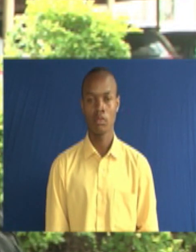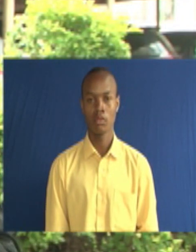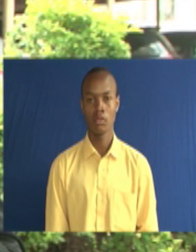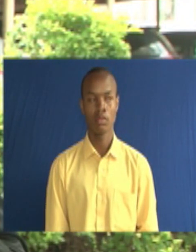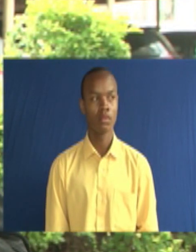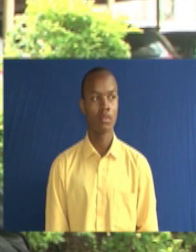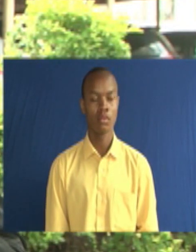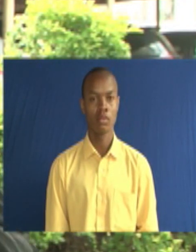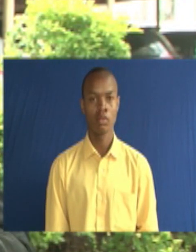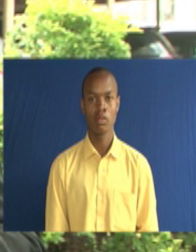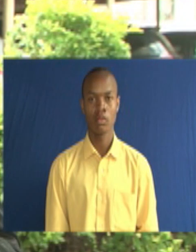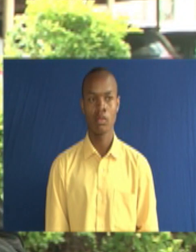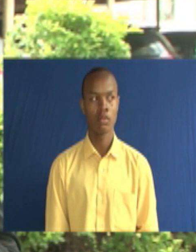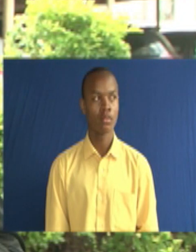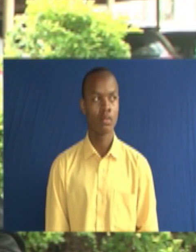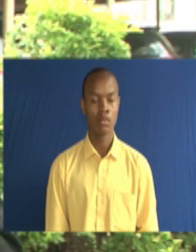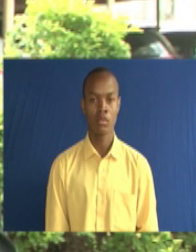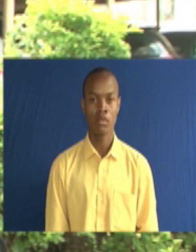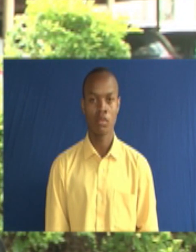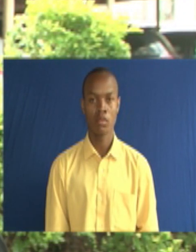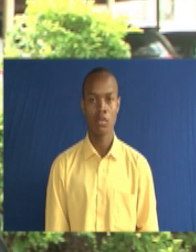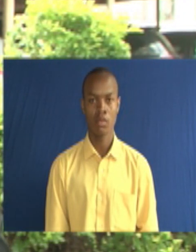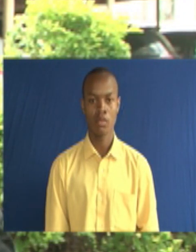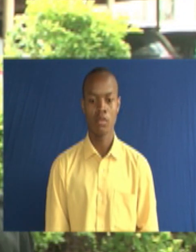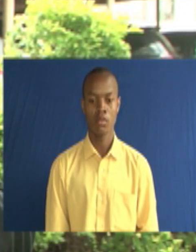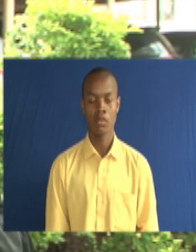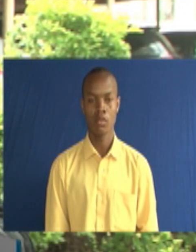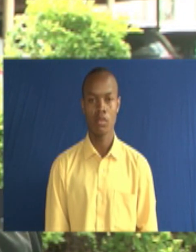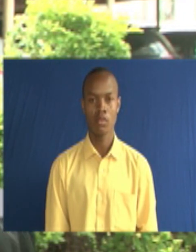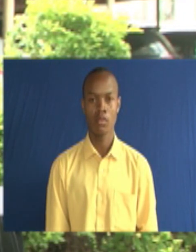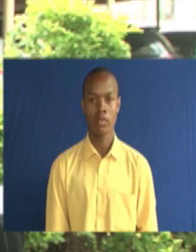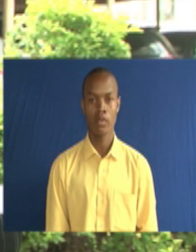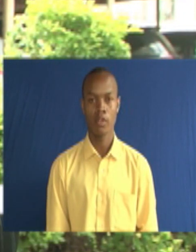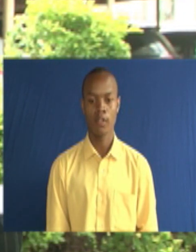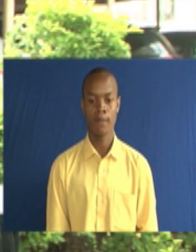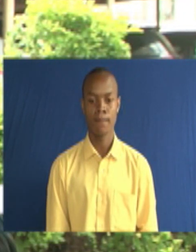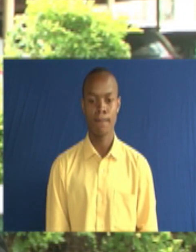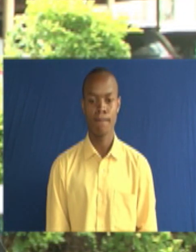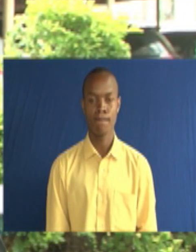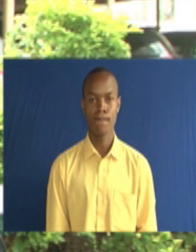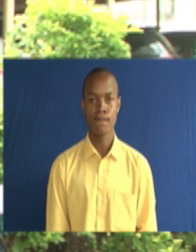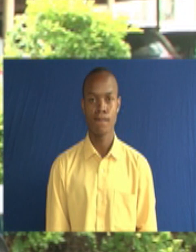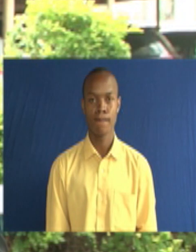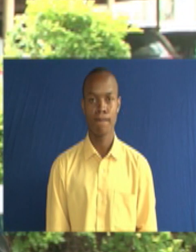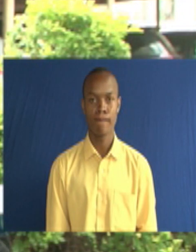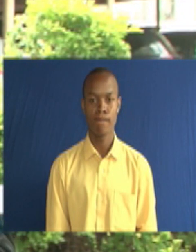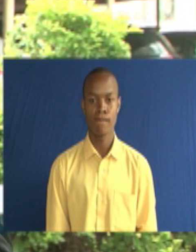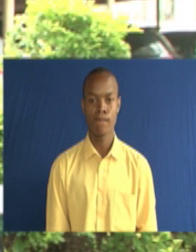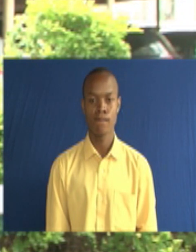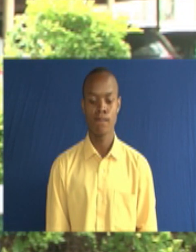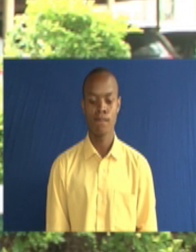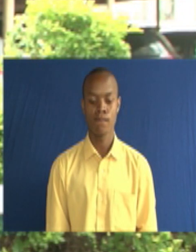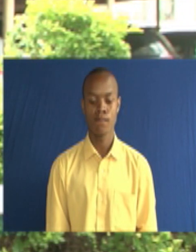who access, who accept to assist us, because the fear